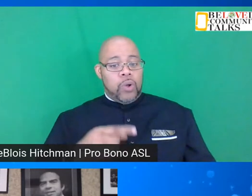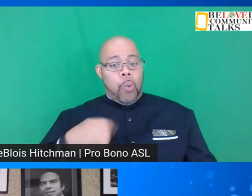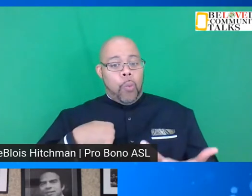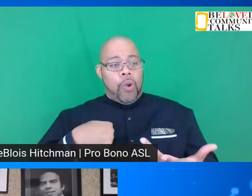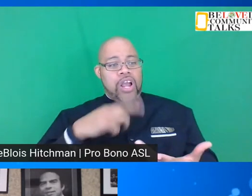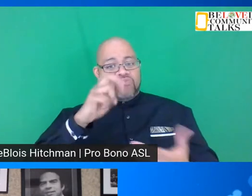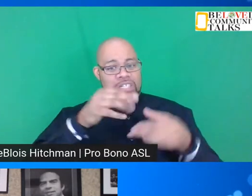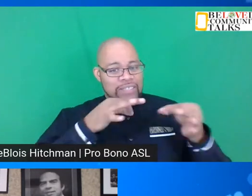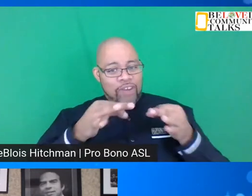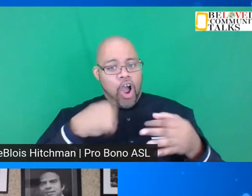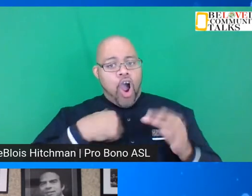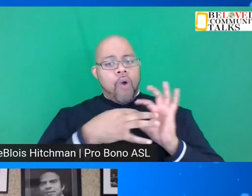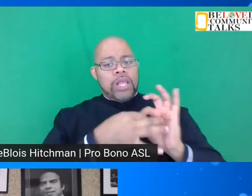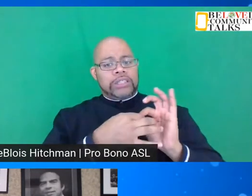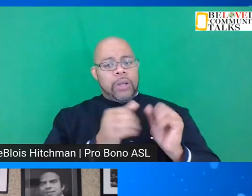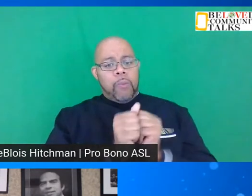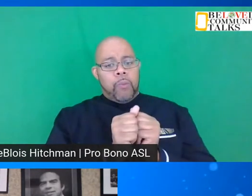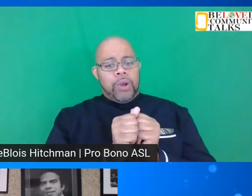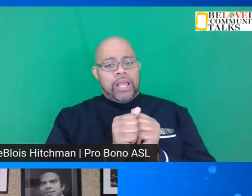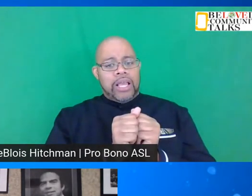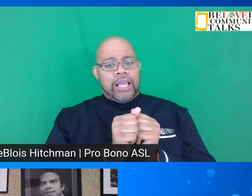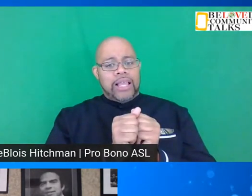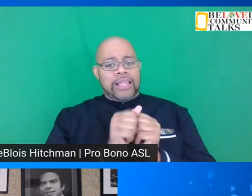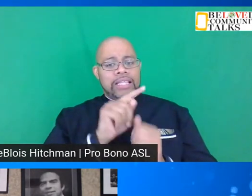redefining our relationship with the Taliban.